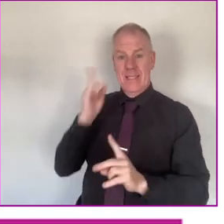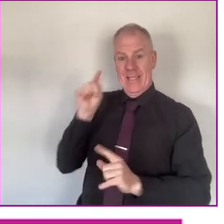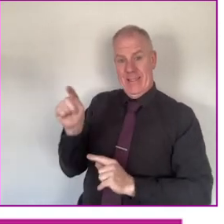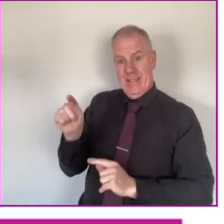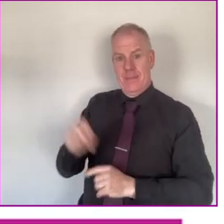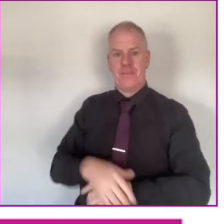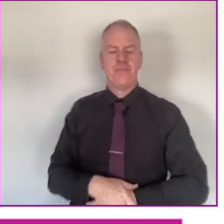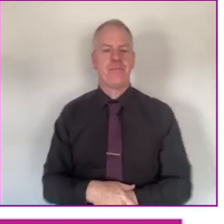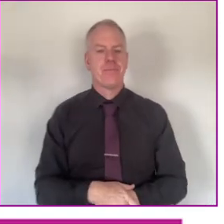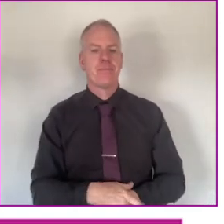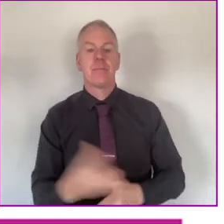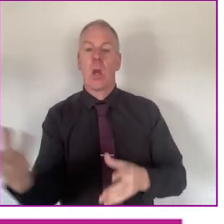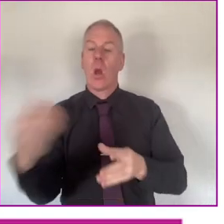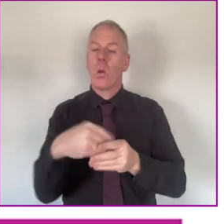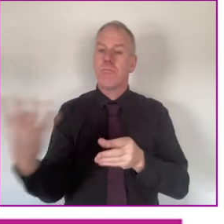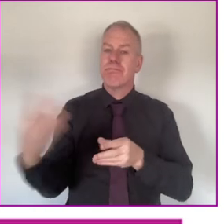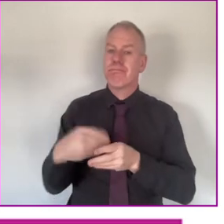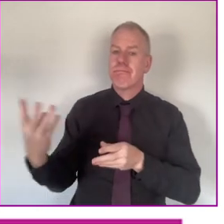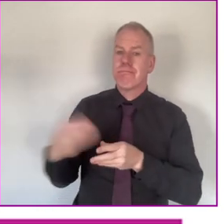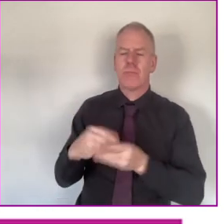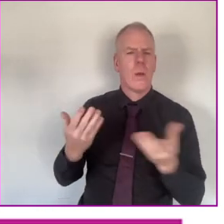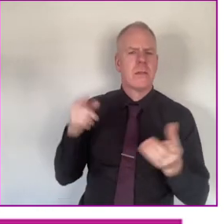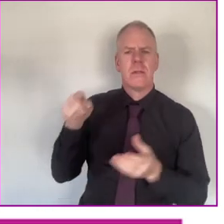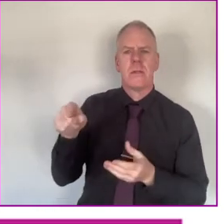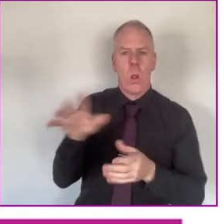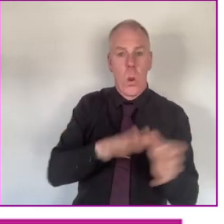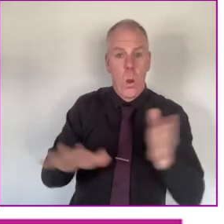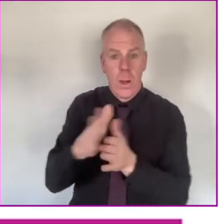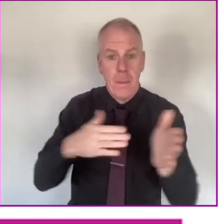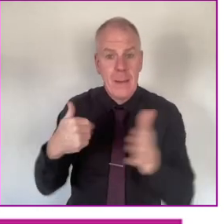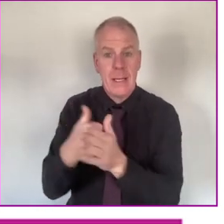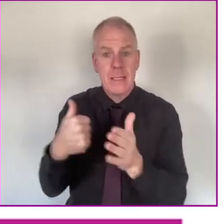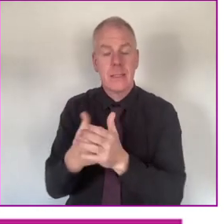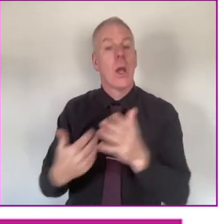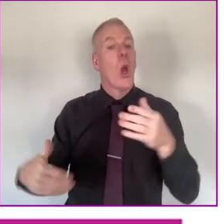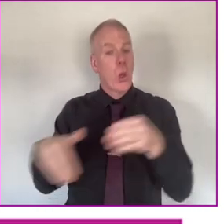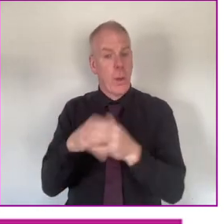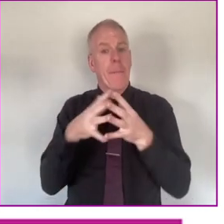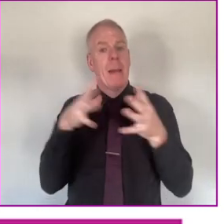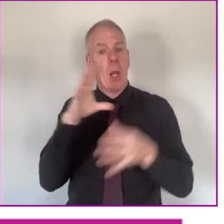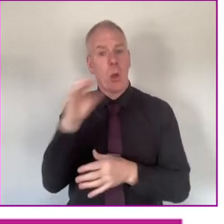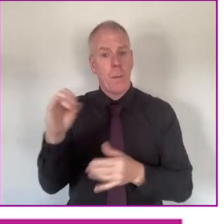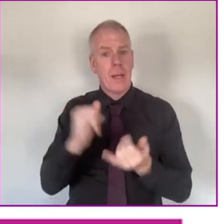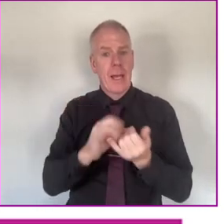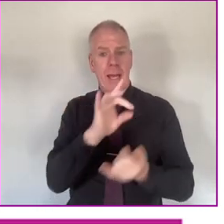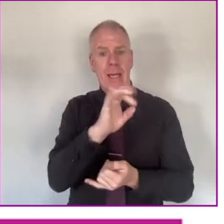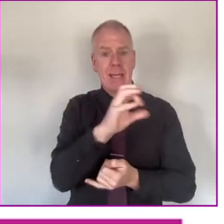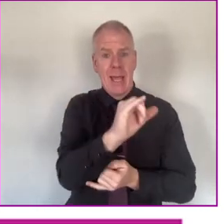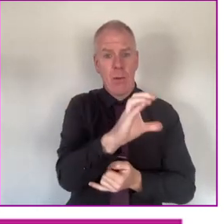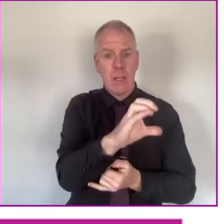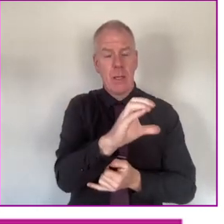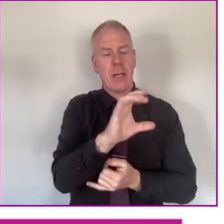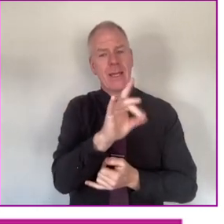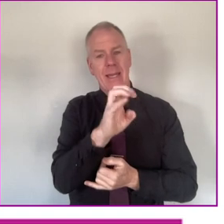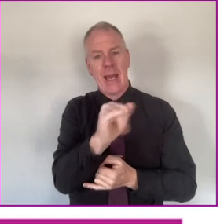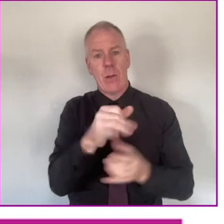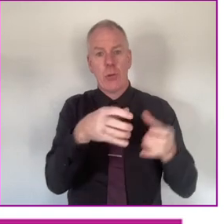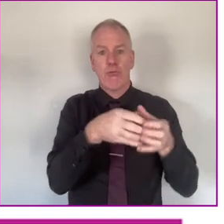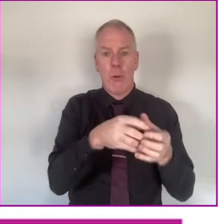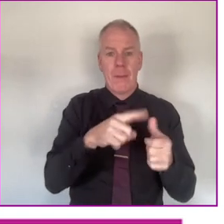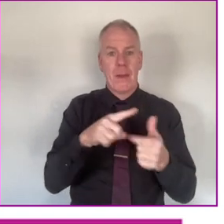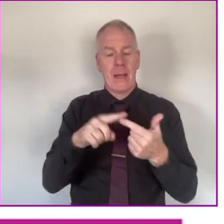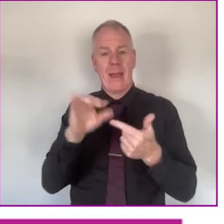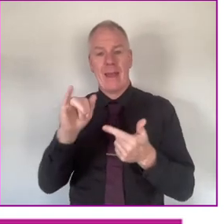voice, how they did it. We incorporated local businesses, including big companies like the Curry Group and Intel,